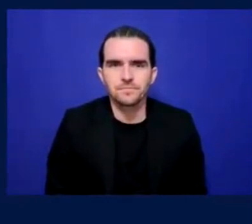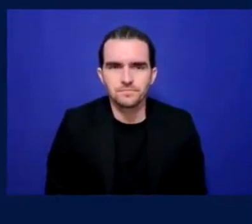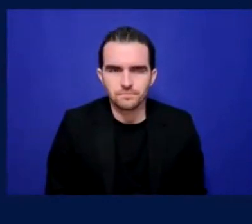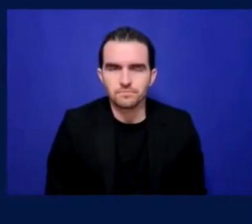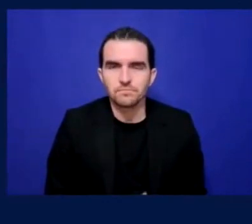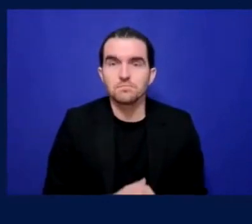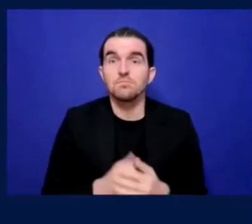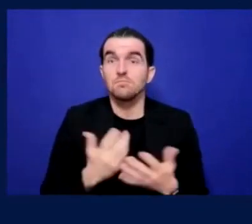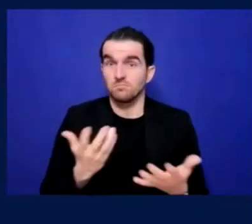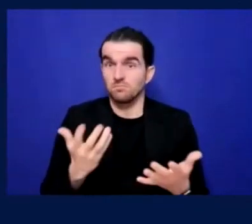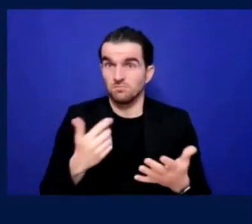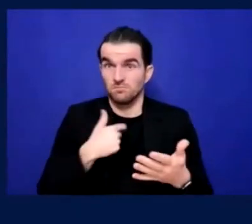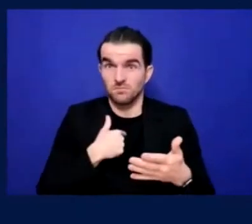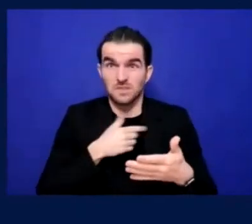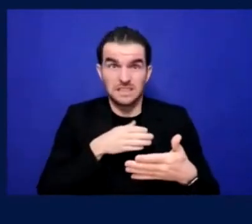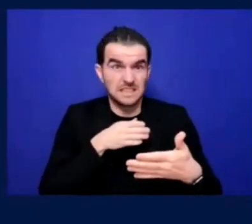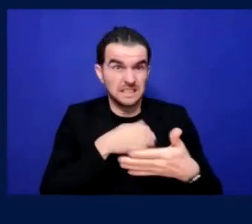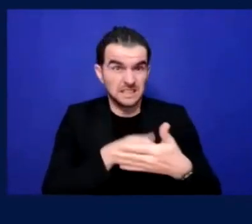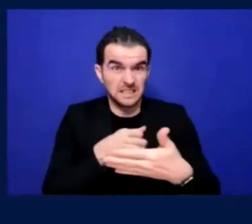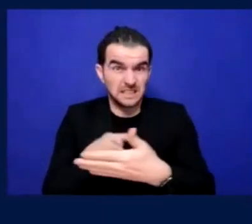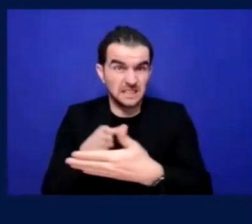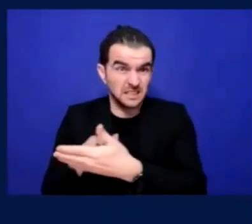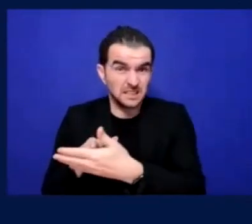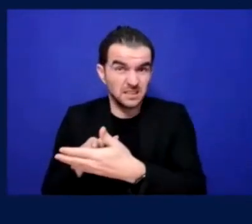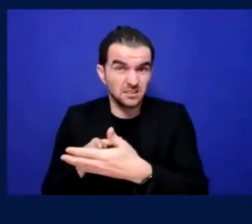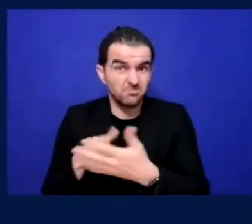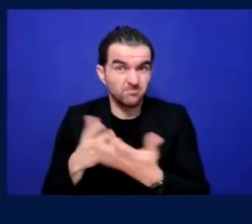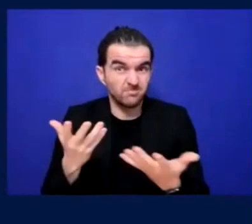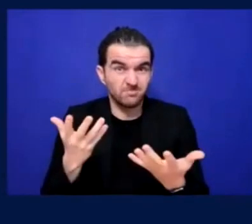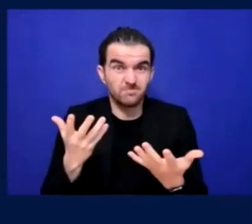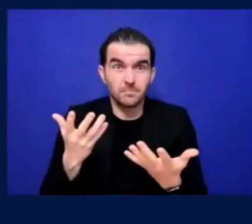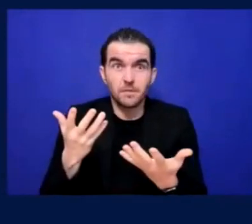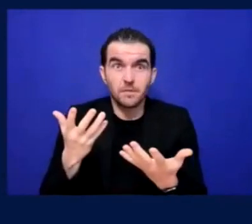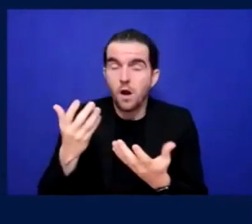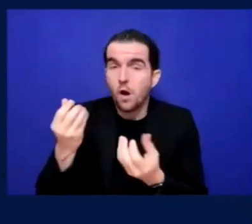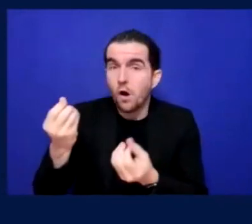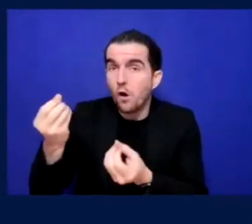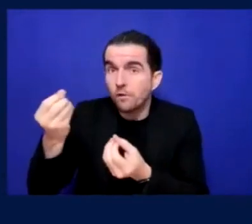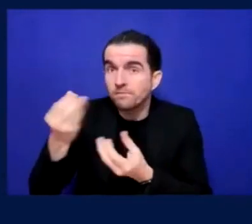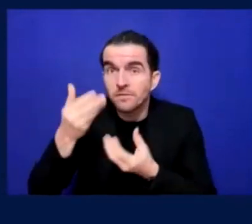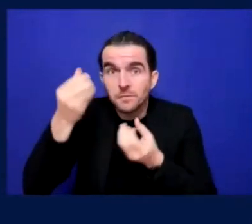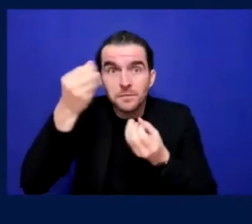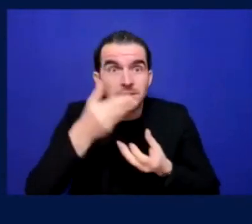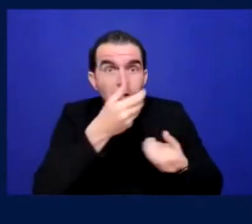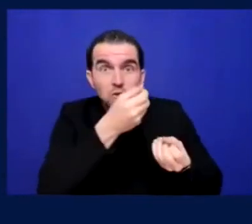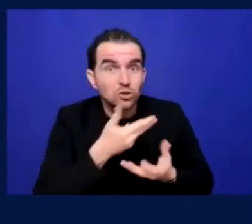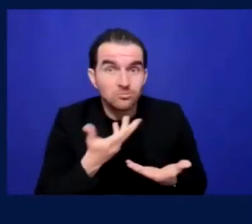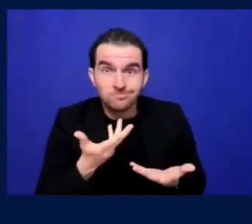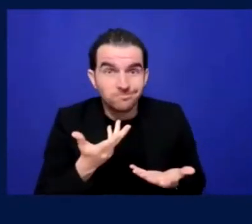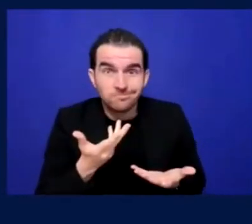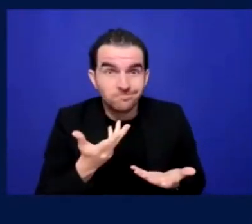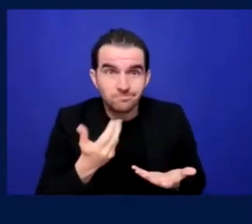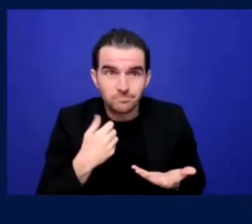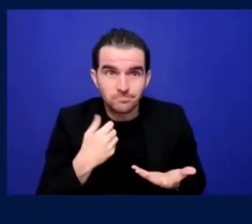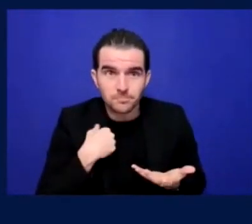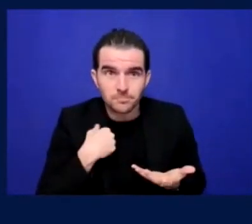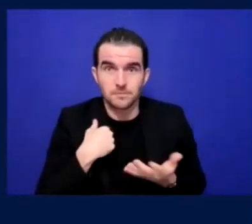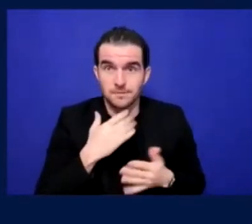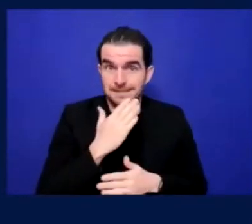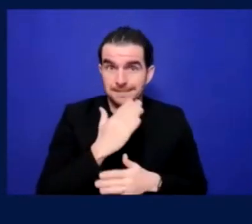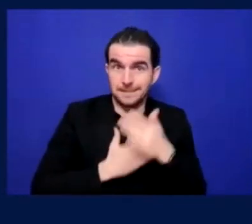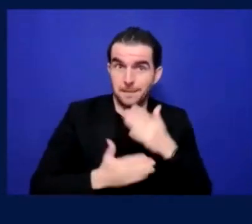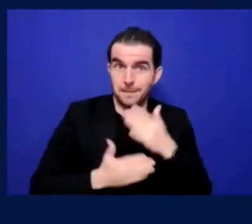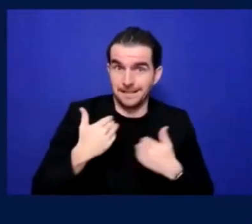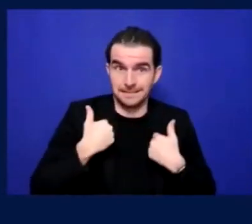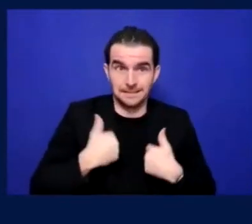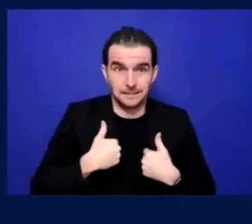uh, inside the stadium? How can I feel comfortable there? It's, um, really a huge problem. And